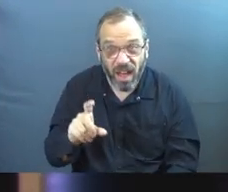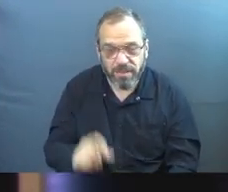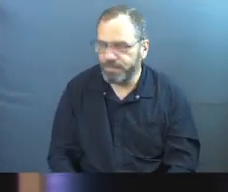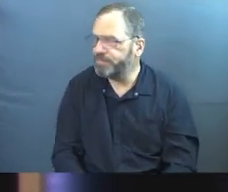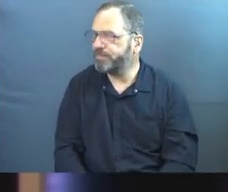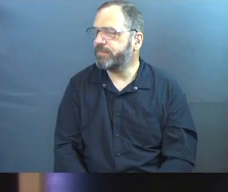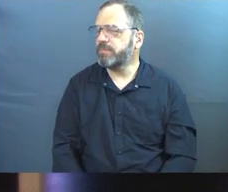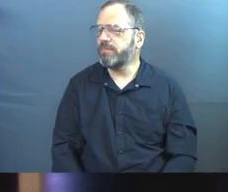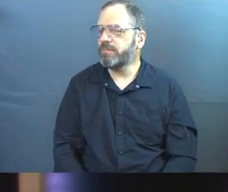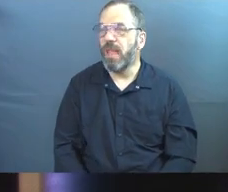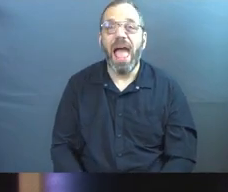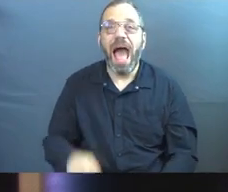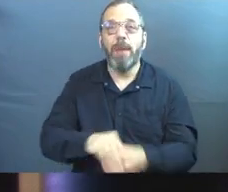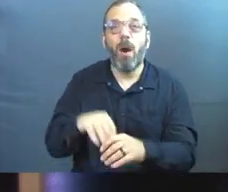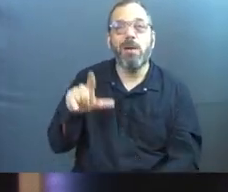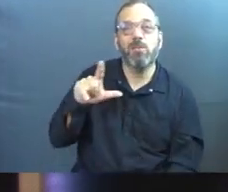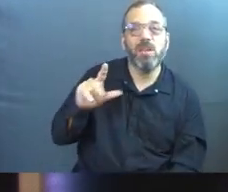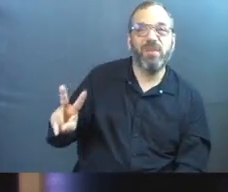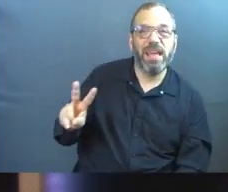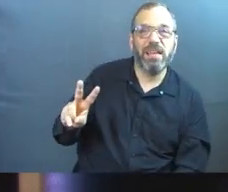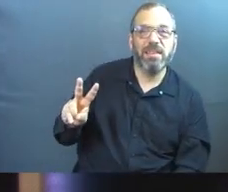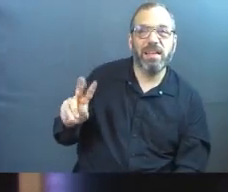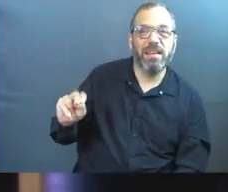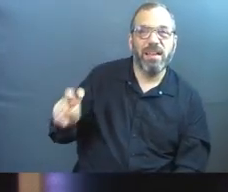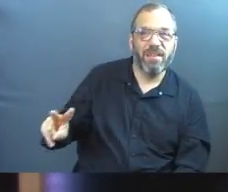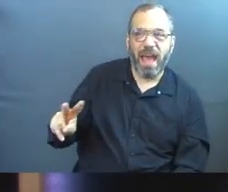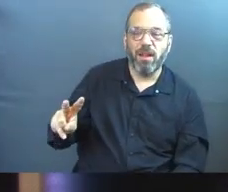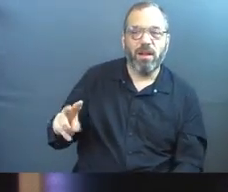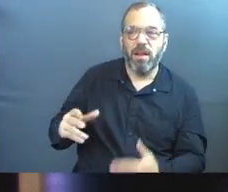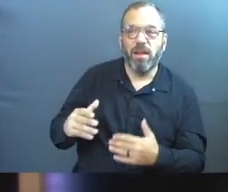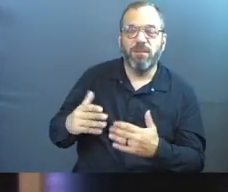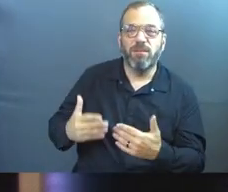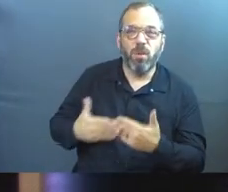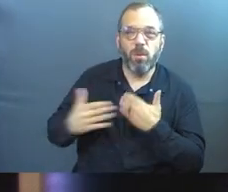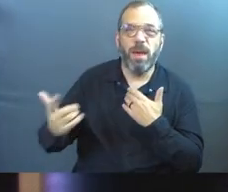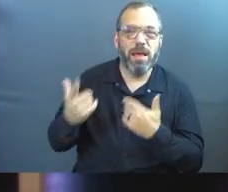Could you imagine being trapped in Las Vegas for the rest of eternity?